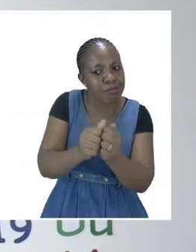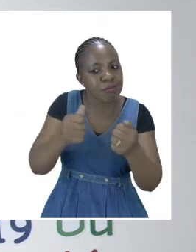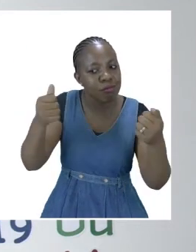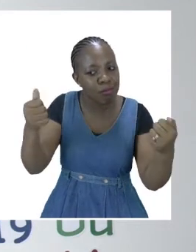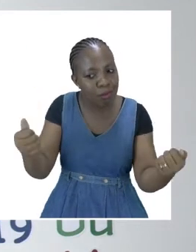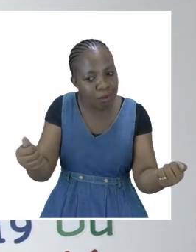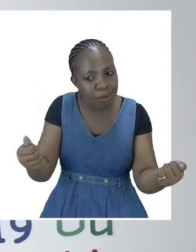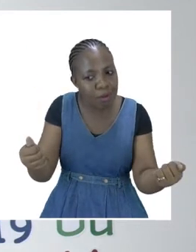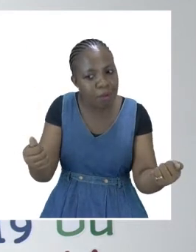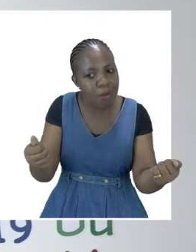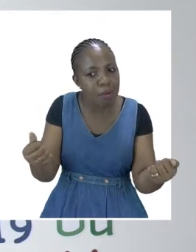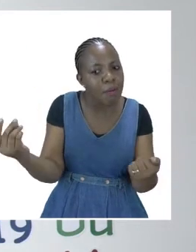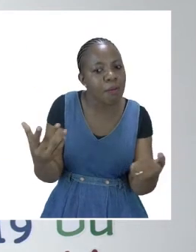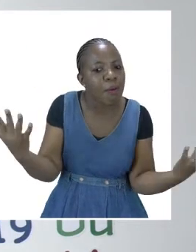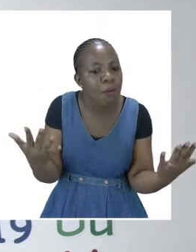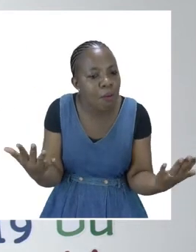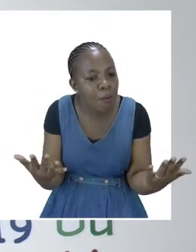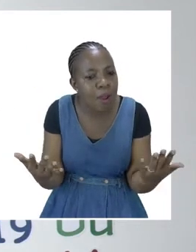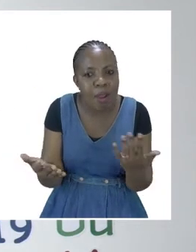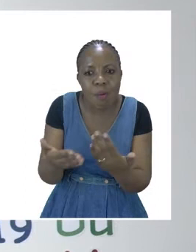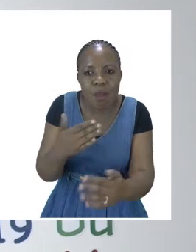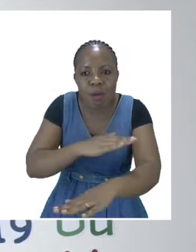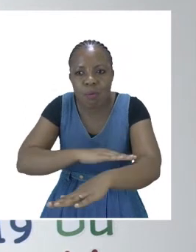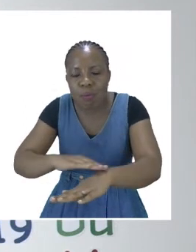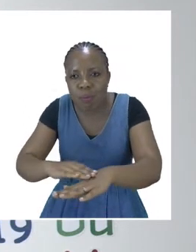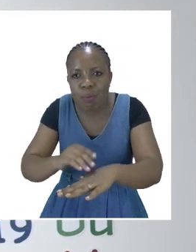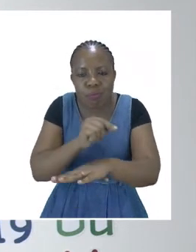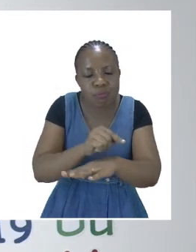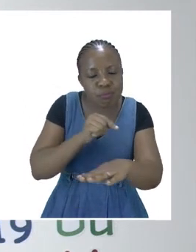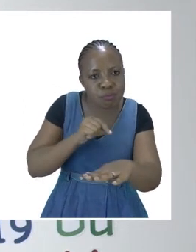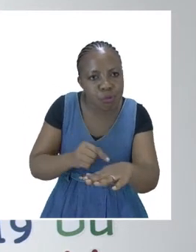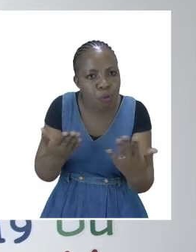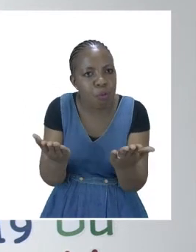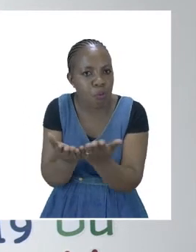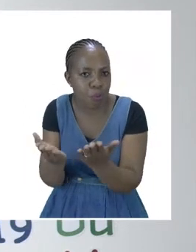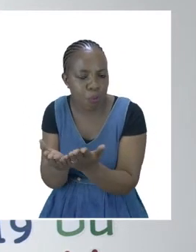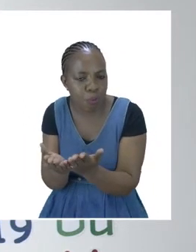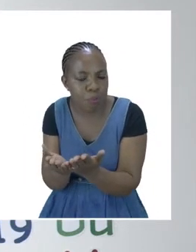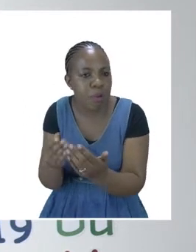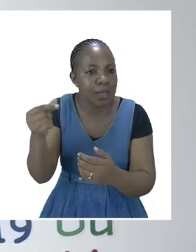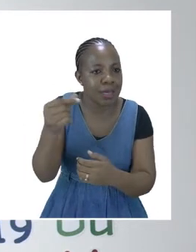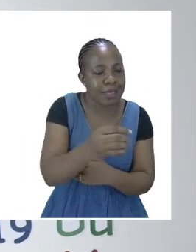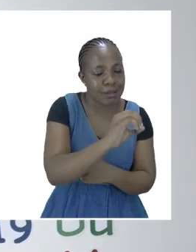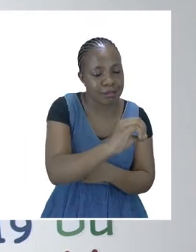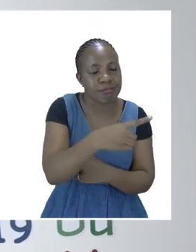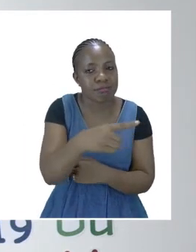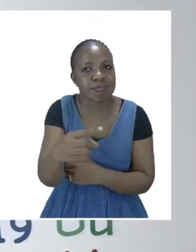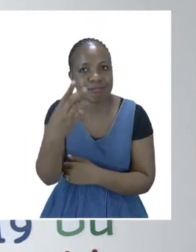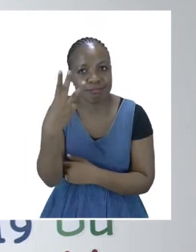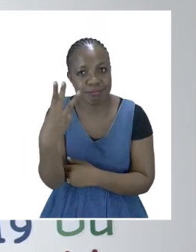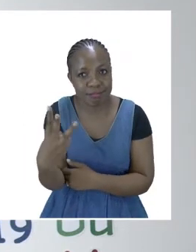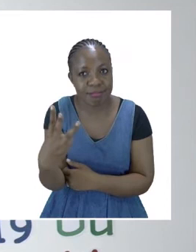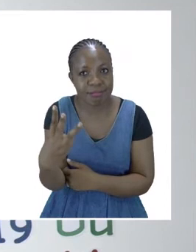every Monday to Thursday for pre-primary up until grade three. The